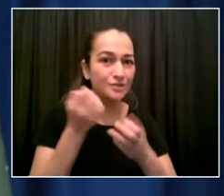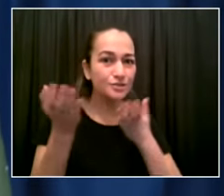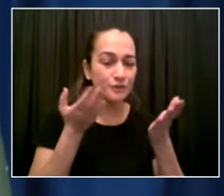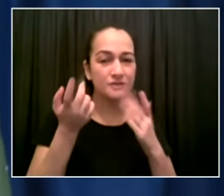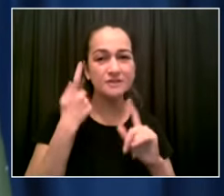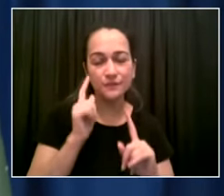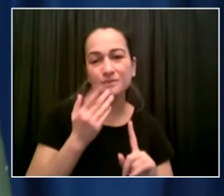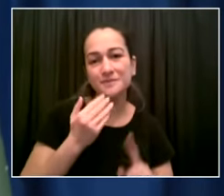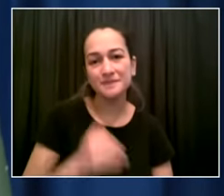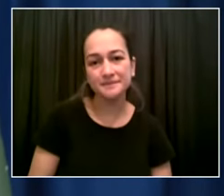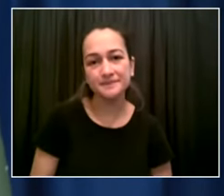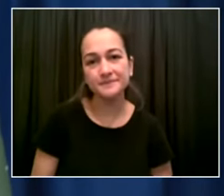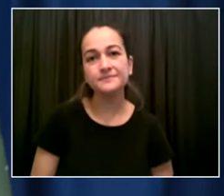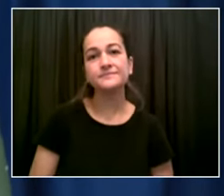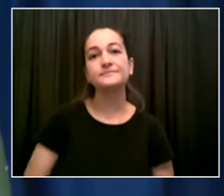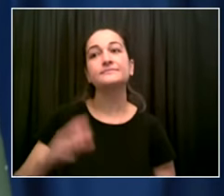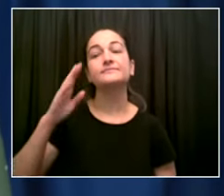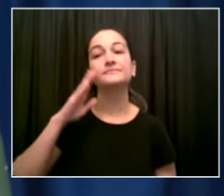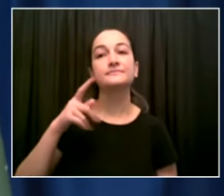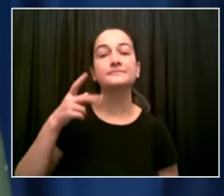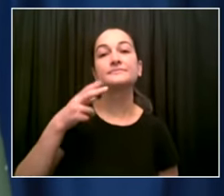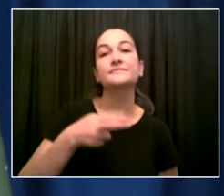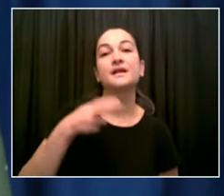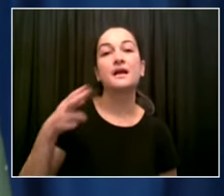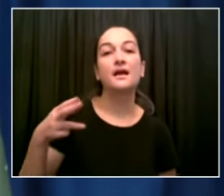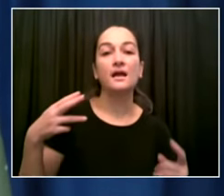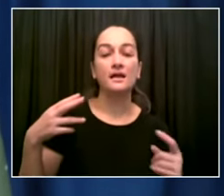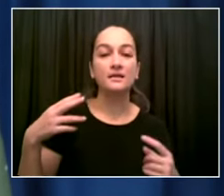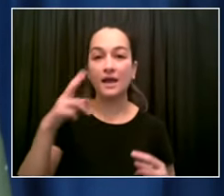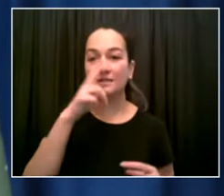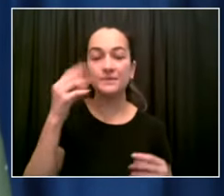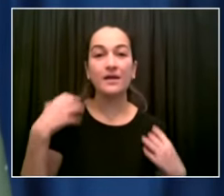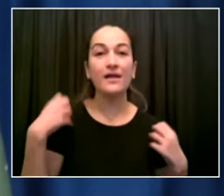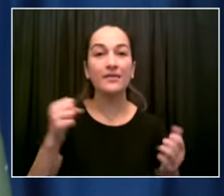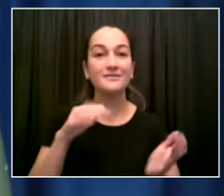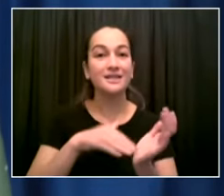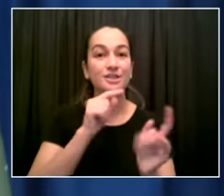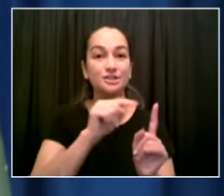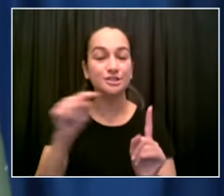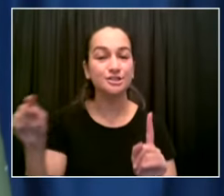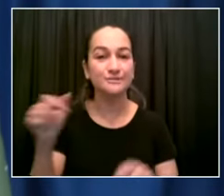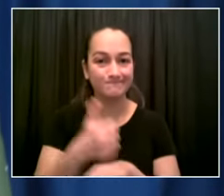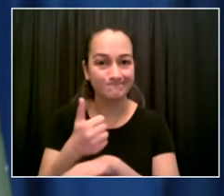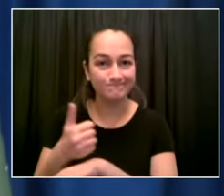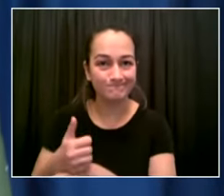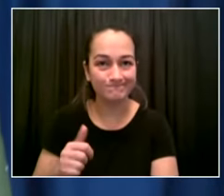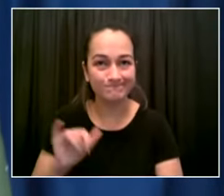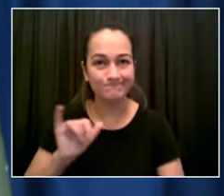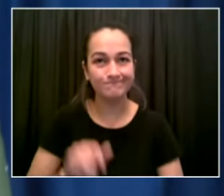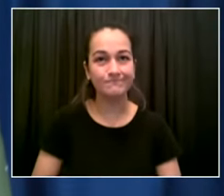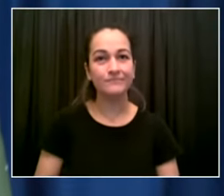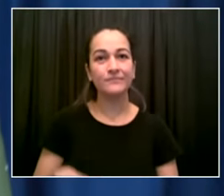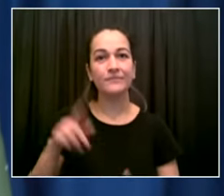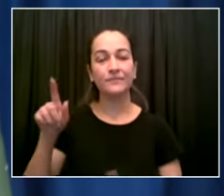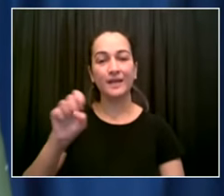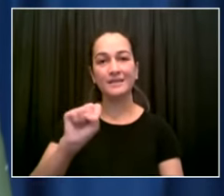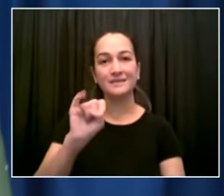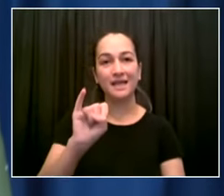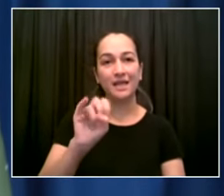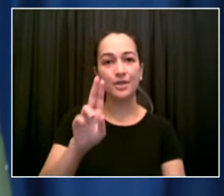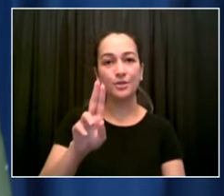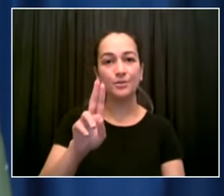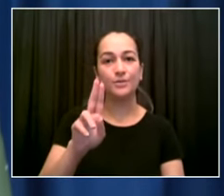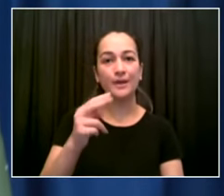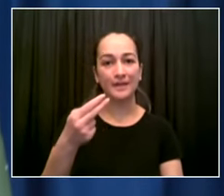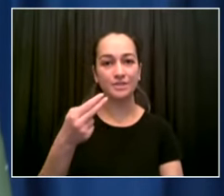then at the end the numbers just did not work for siuh they were willing to lose money on it but they couldn't